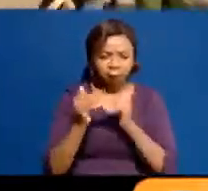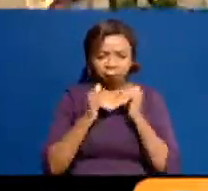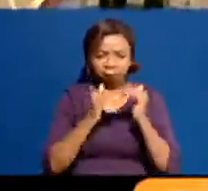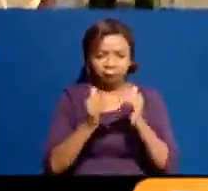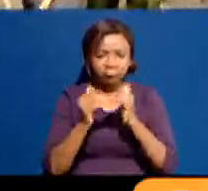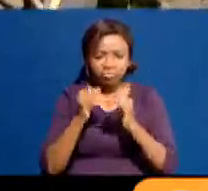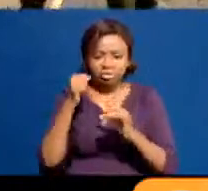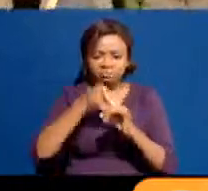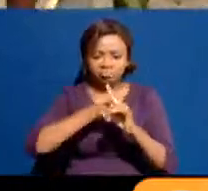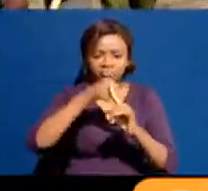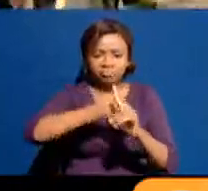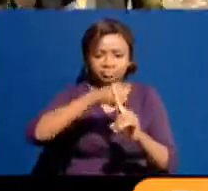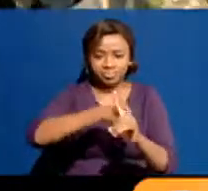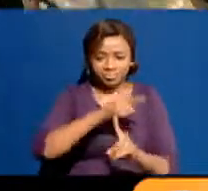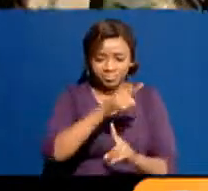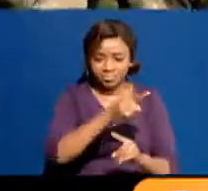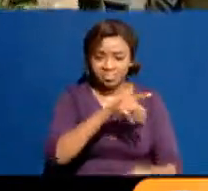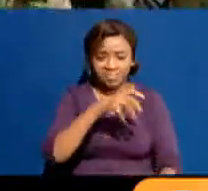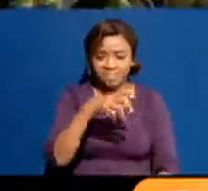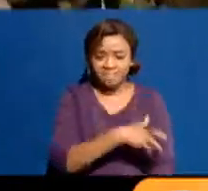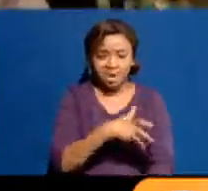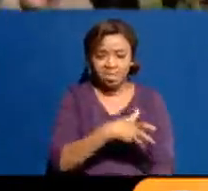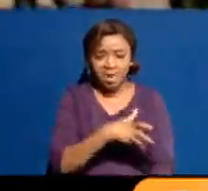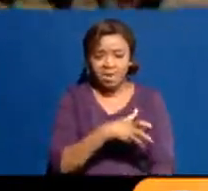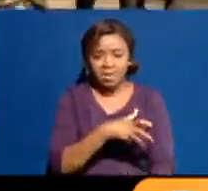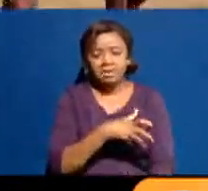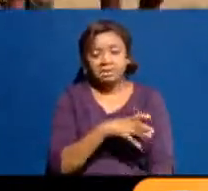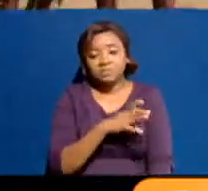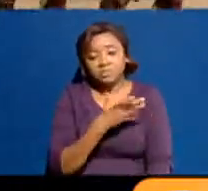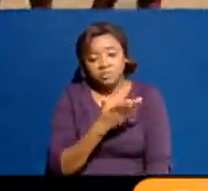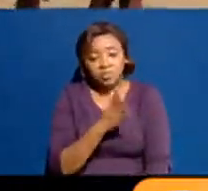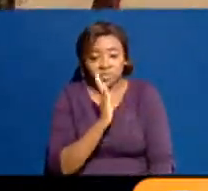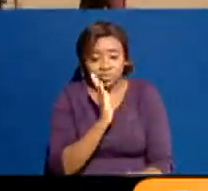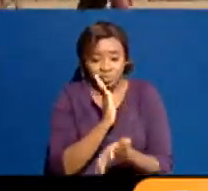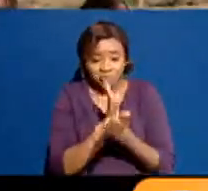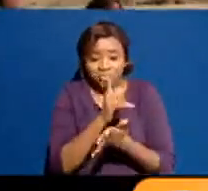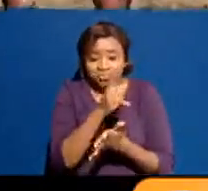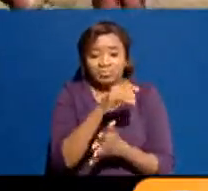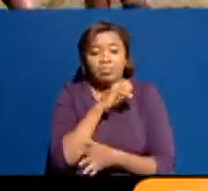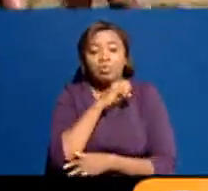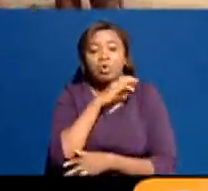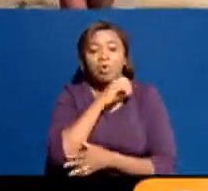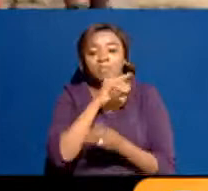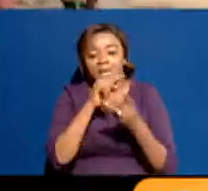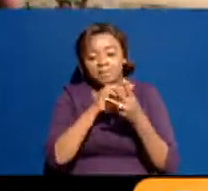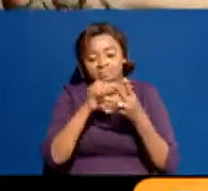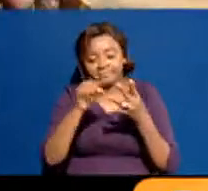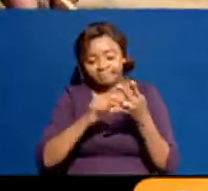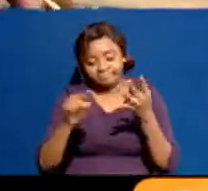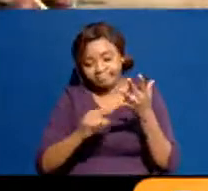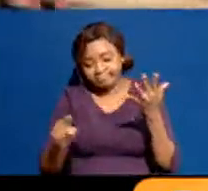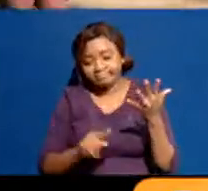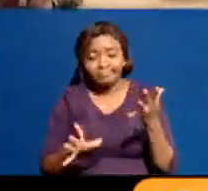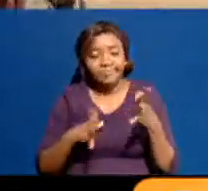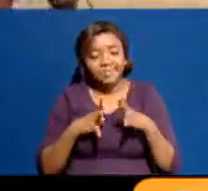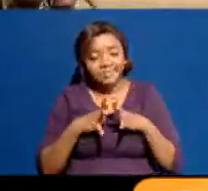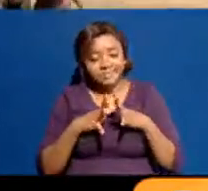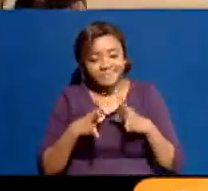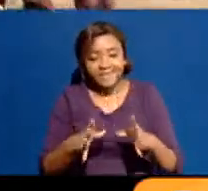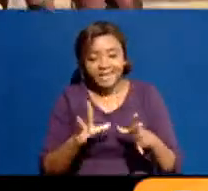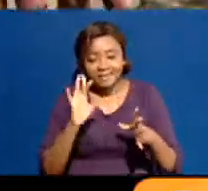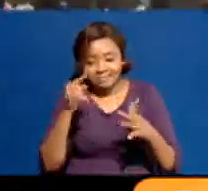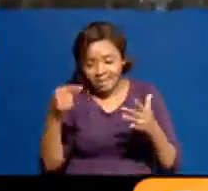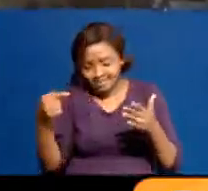So on one hand, there are genuine grievances. But then we also have a reality of politics,